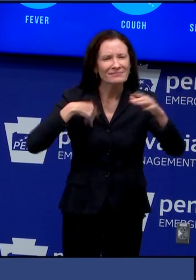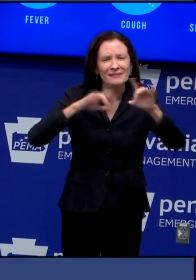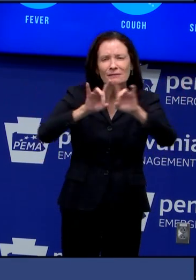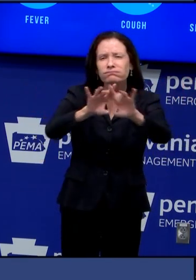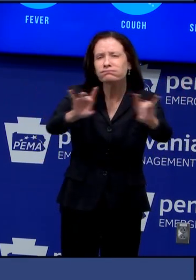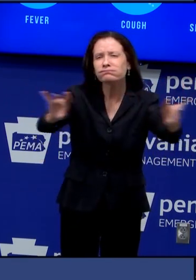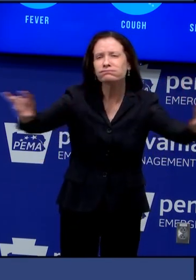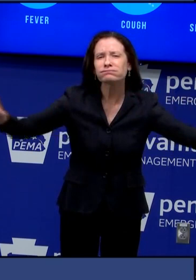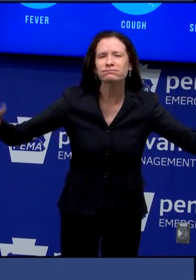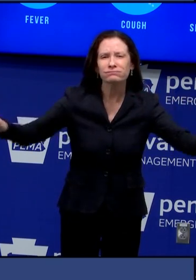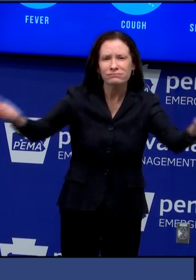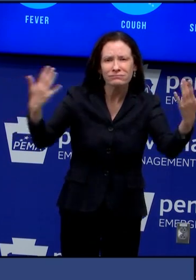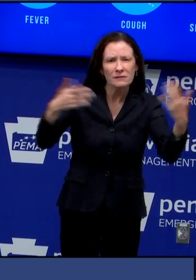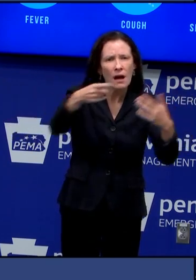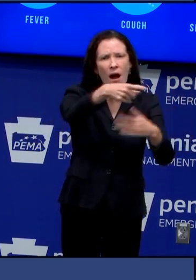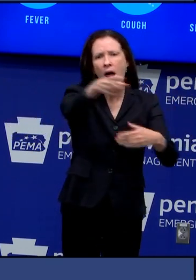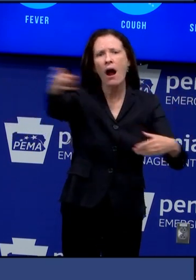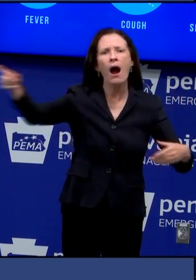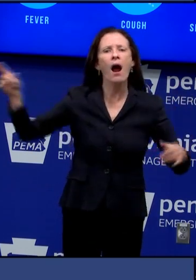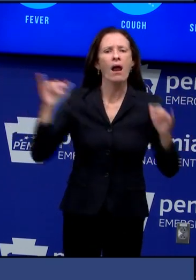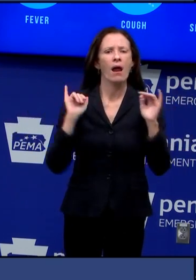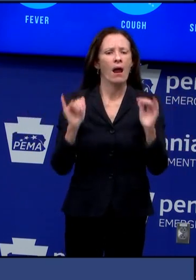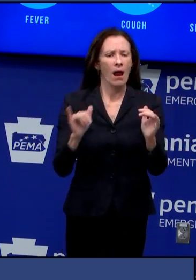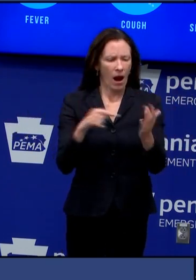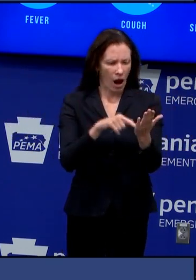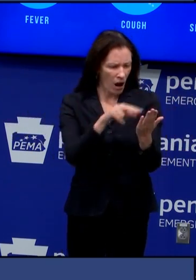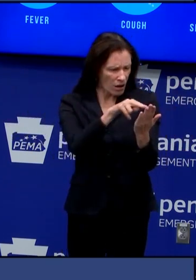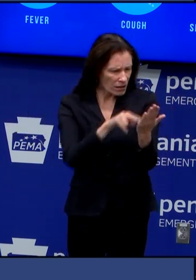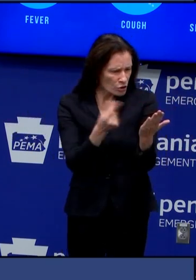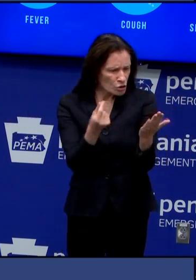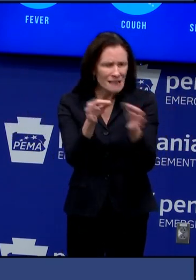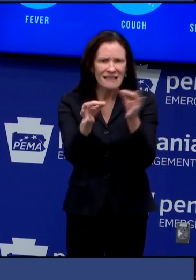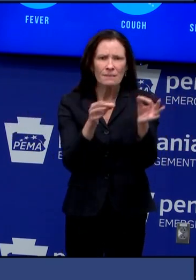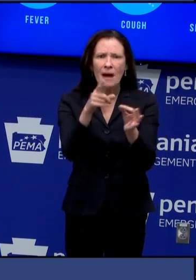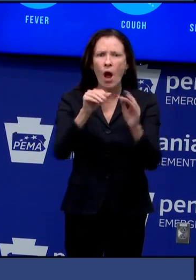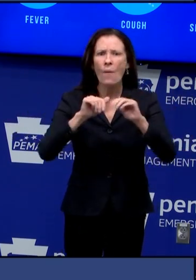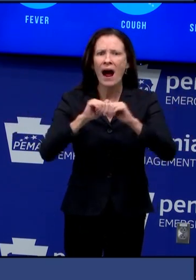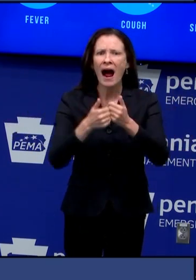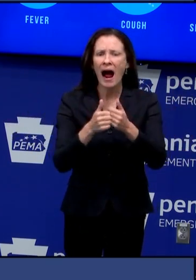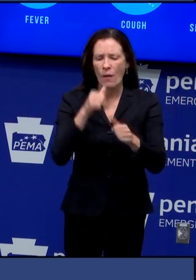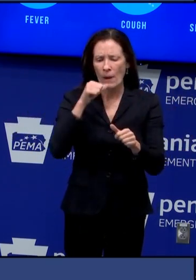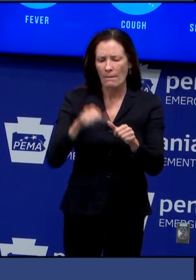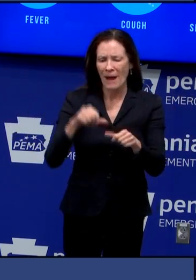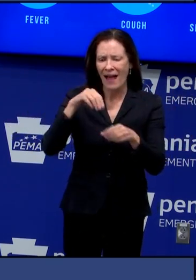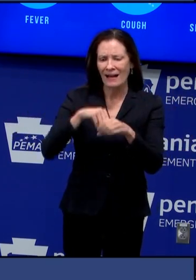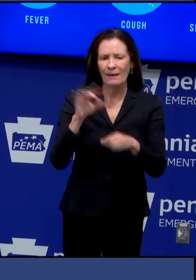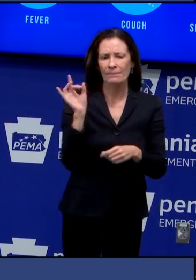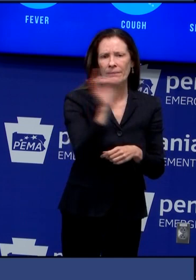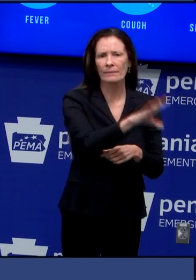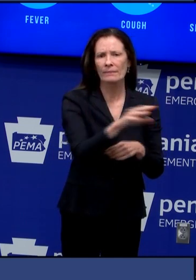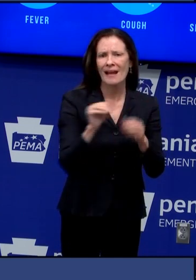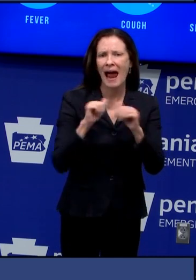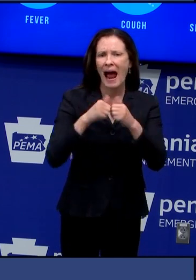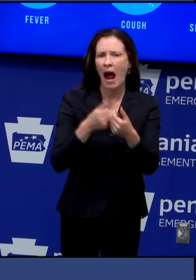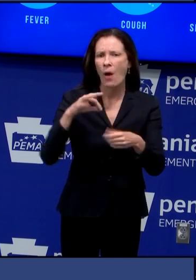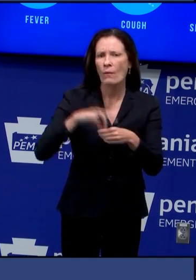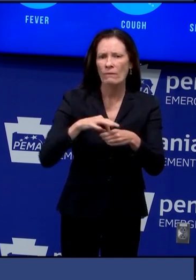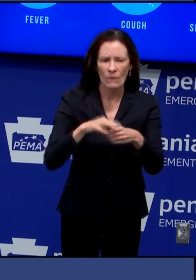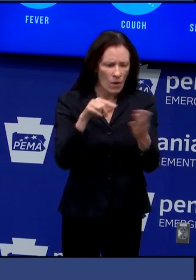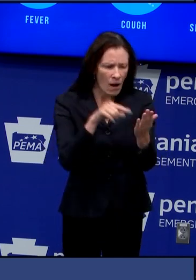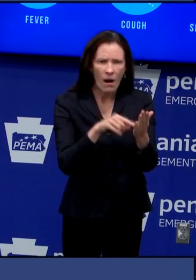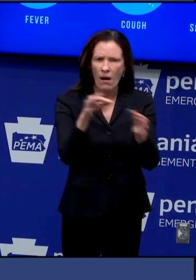everybody knows how to vote by mail as well as the new date we've also launched a bilingual public awareness campaign